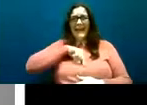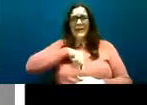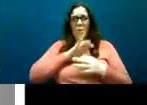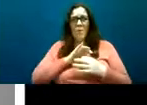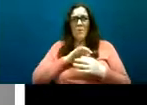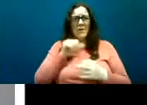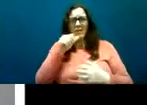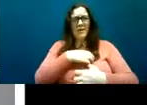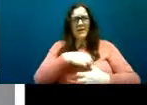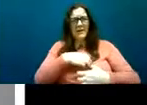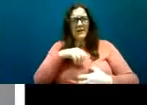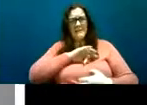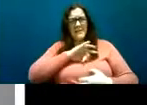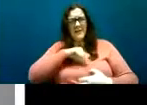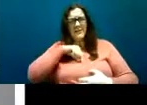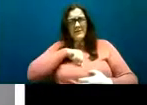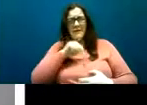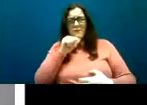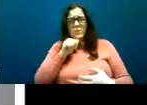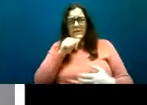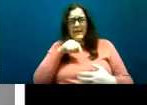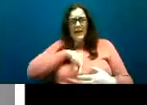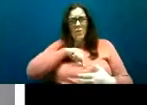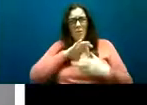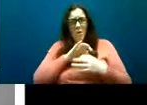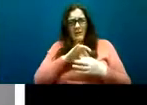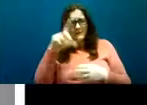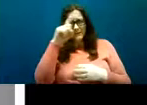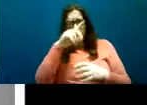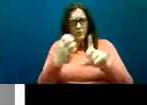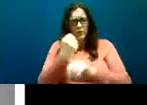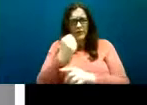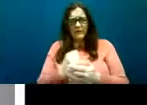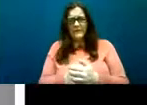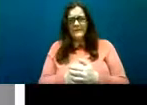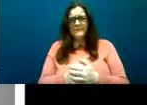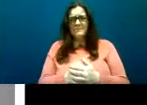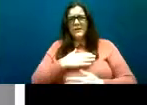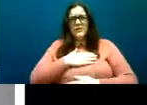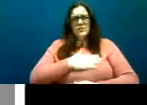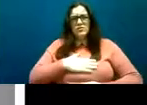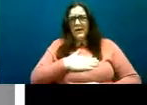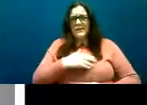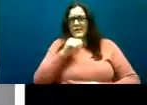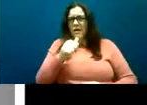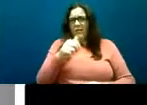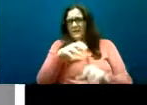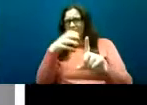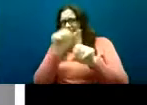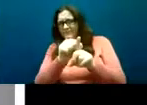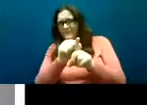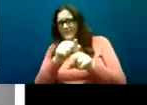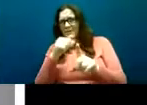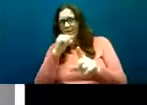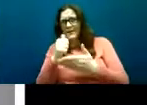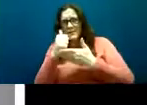and they experienced distress of not being diagnosed or supported to understand their autism when they were younger and they believed that